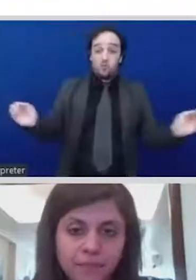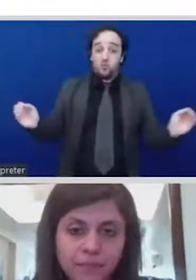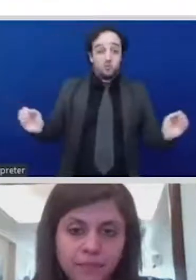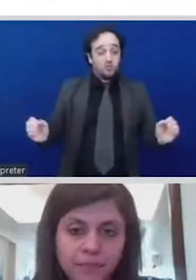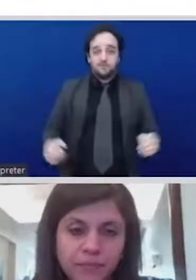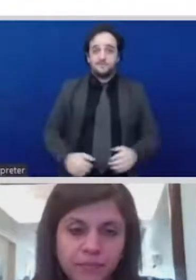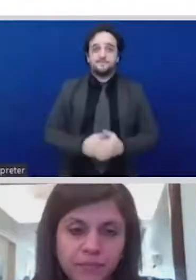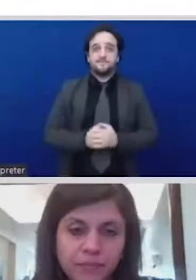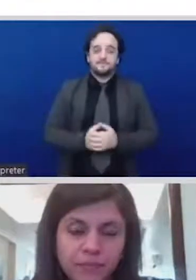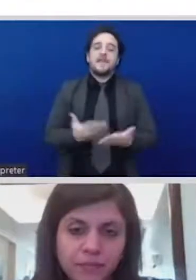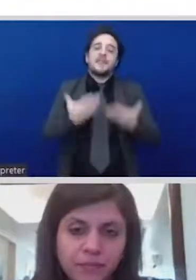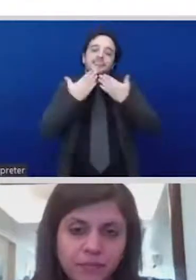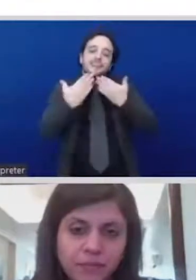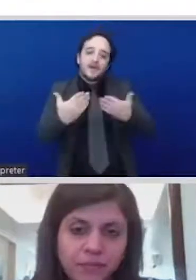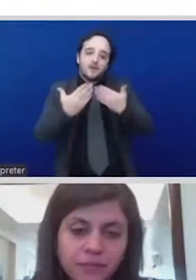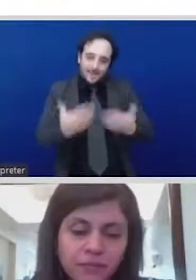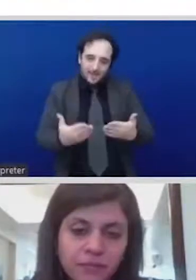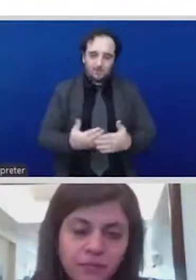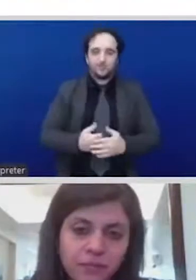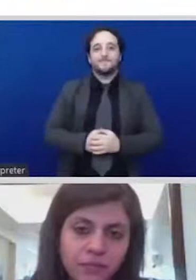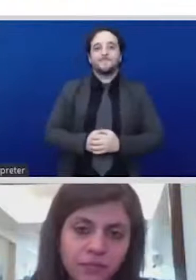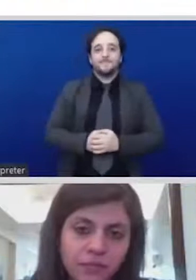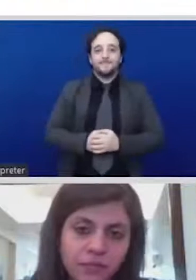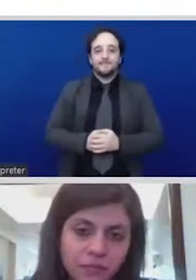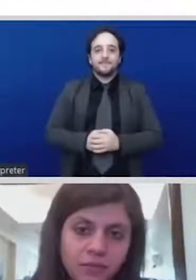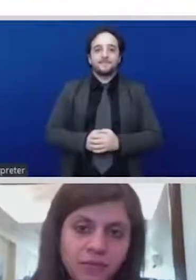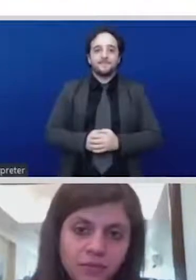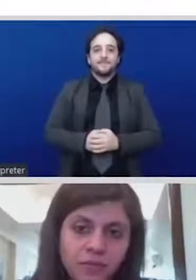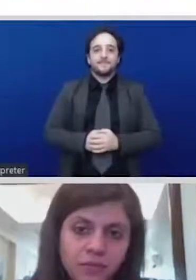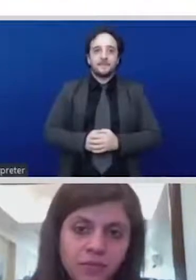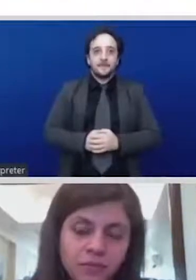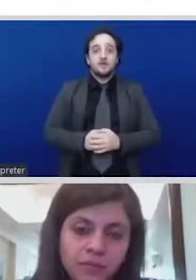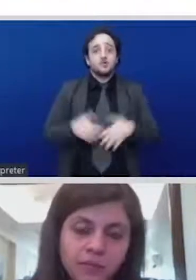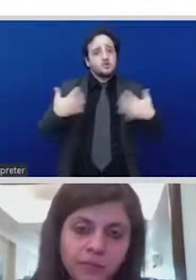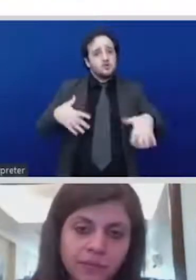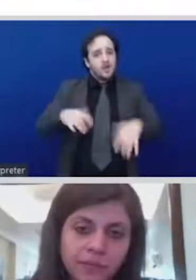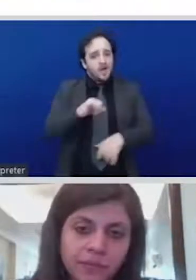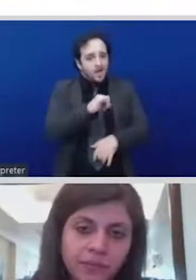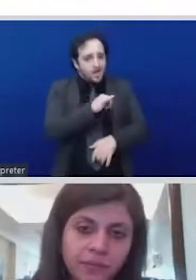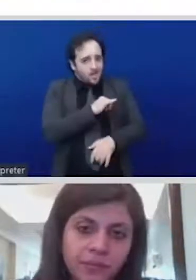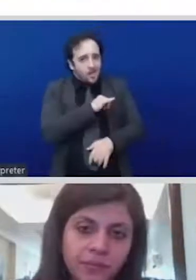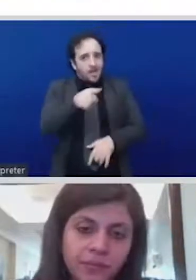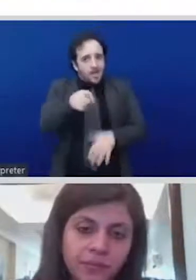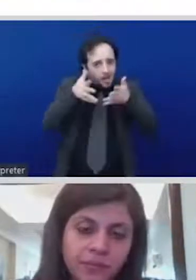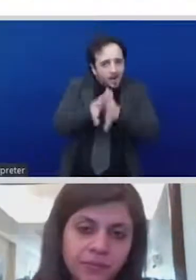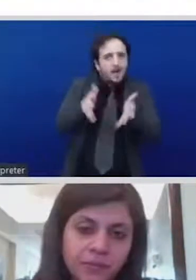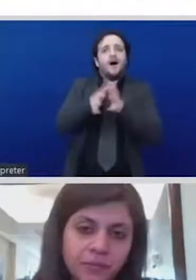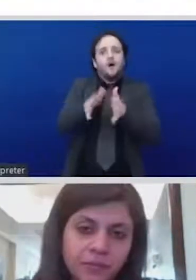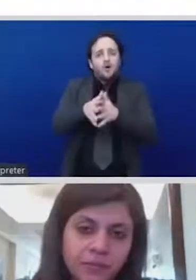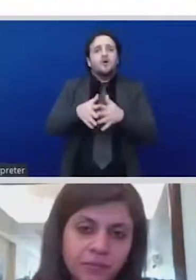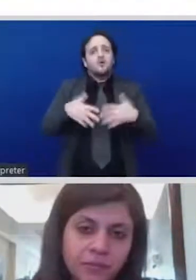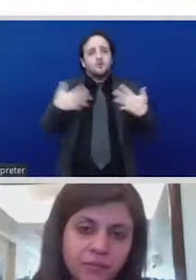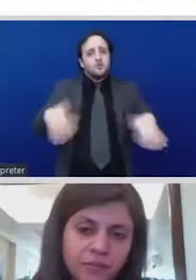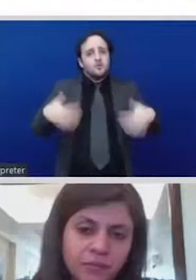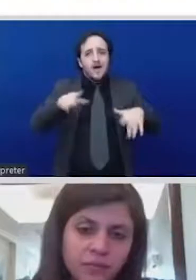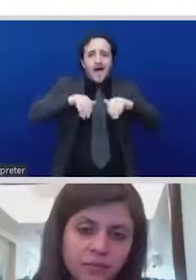also because I think coming from my region not many times we hear you know what's going on in other parts of